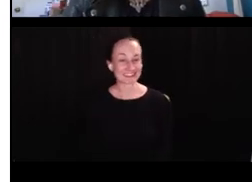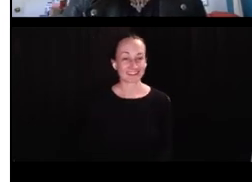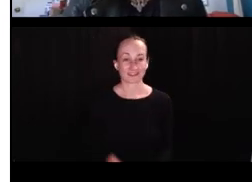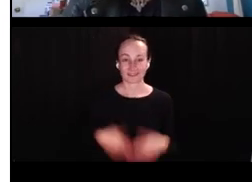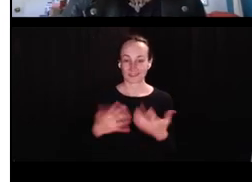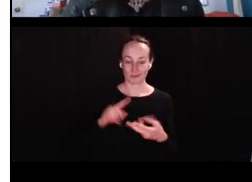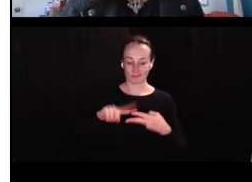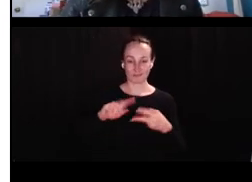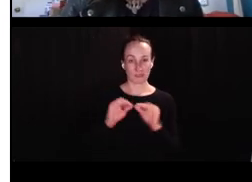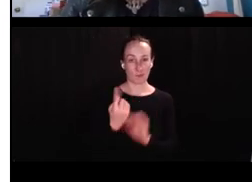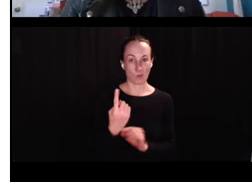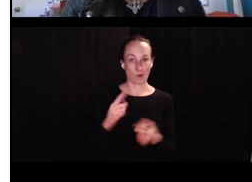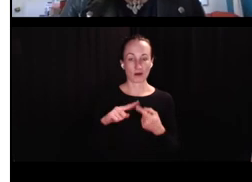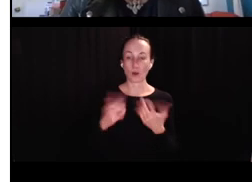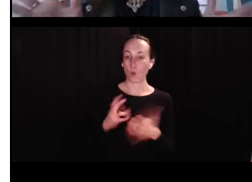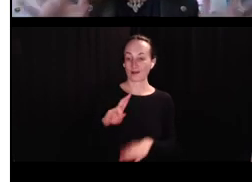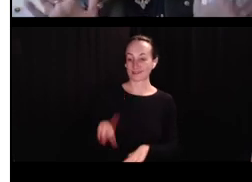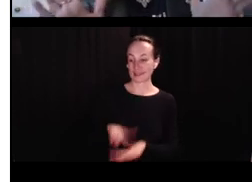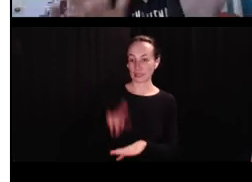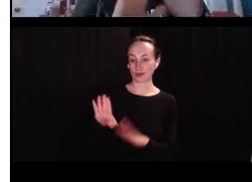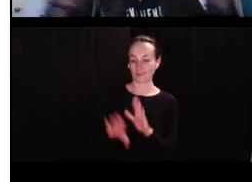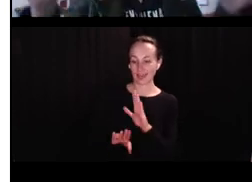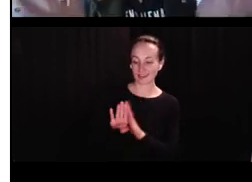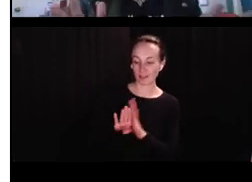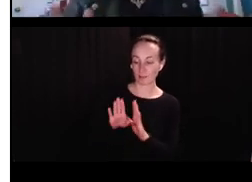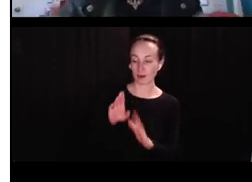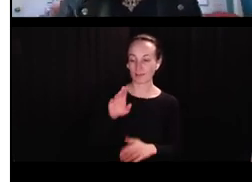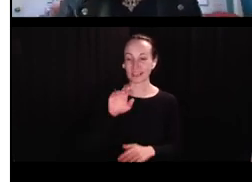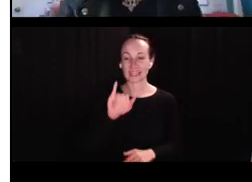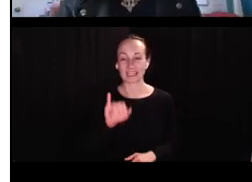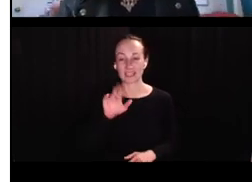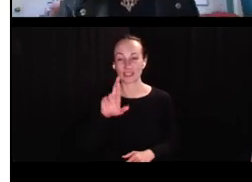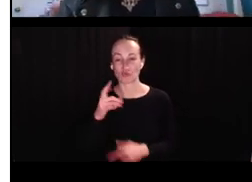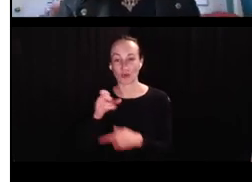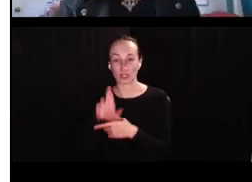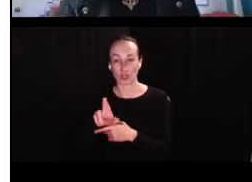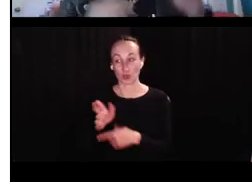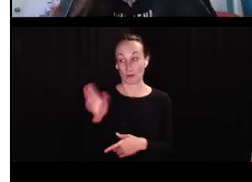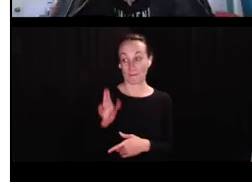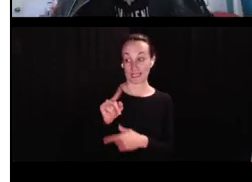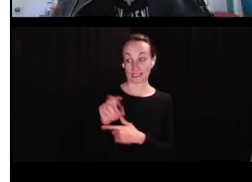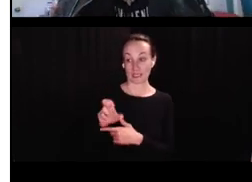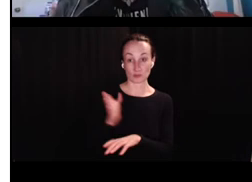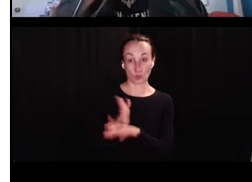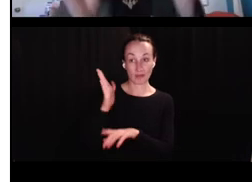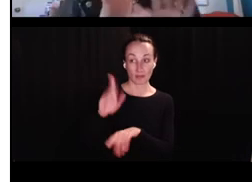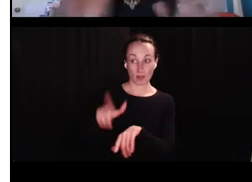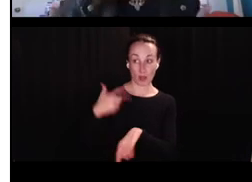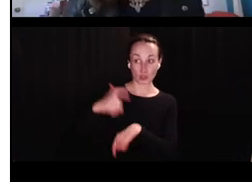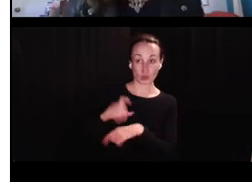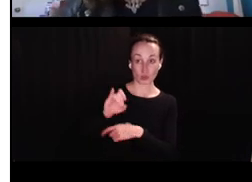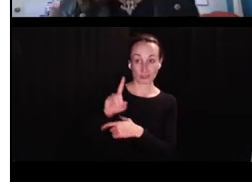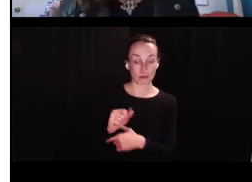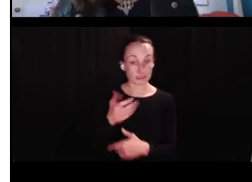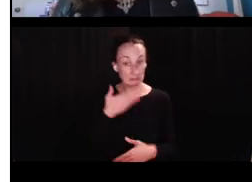I, it's exciting. So we'll see. Okay. So, all right. What is the nature then of the development of the irregular past tense over